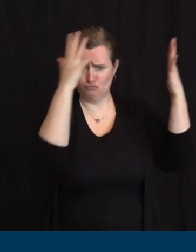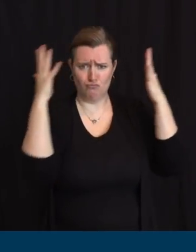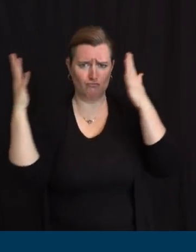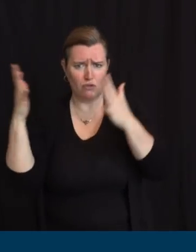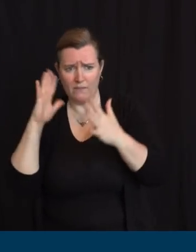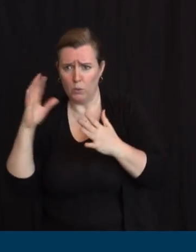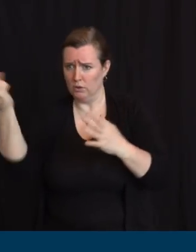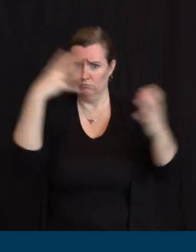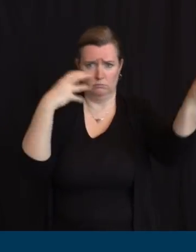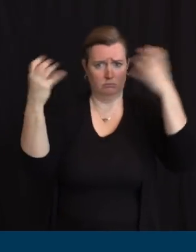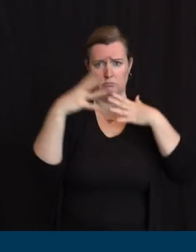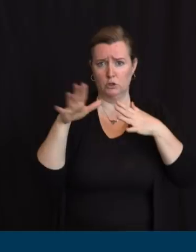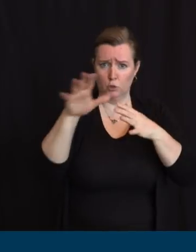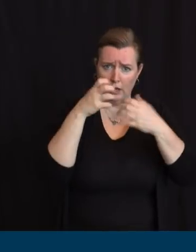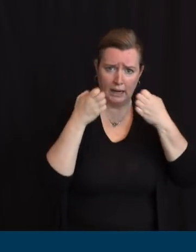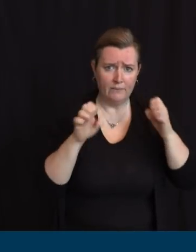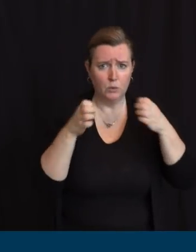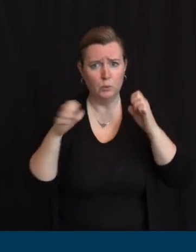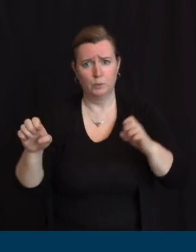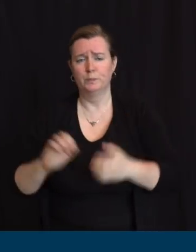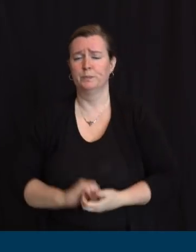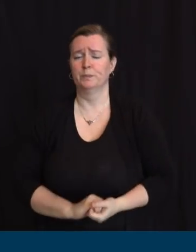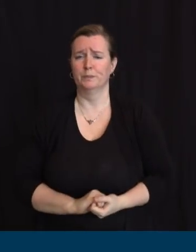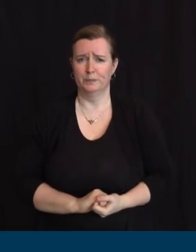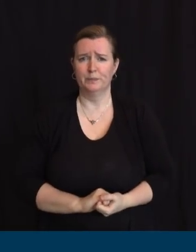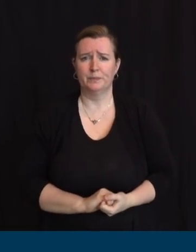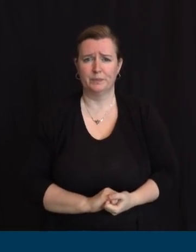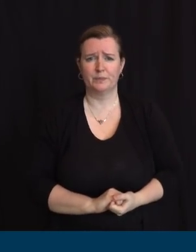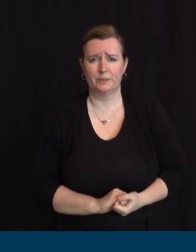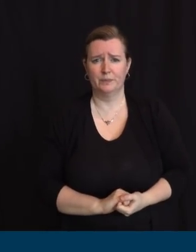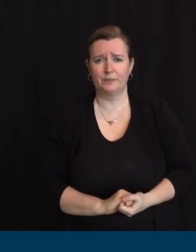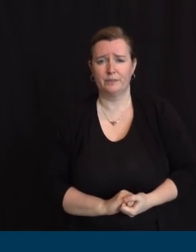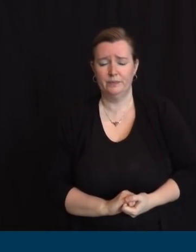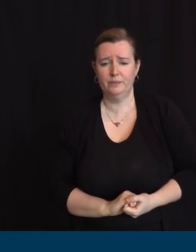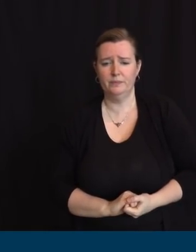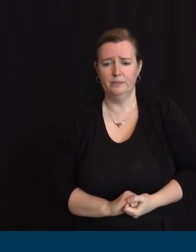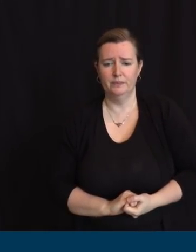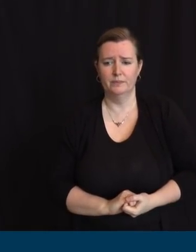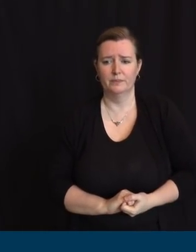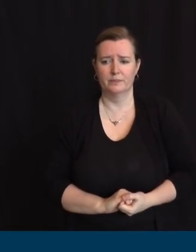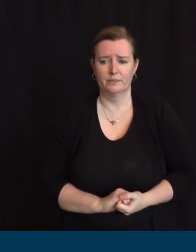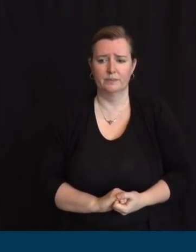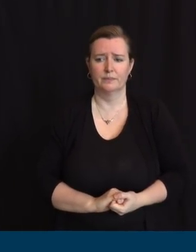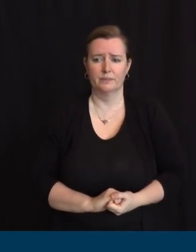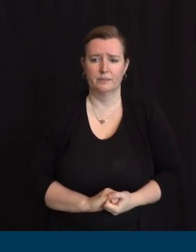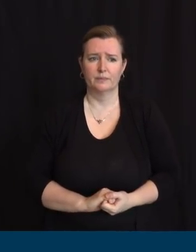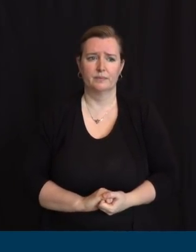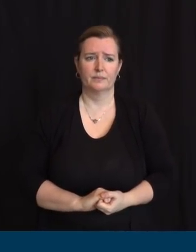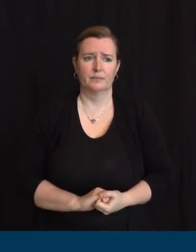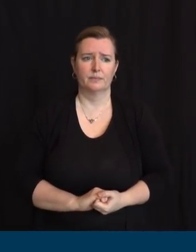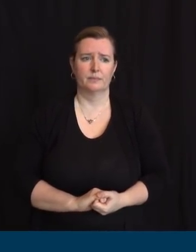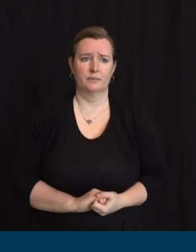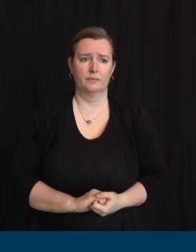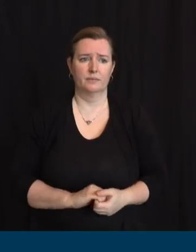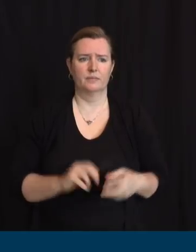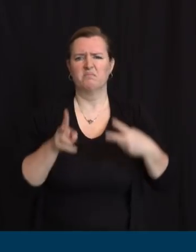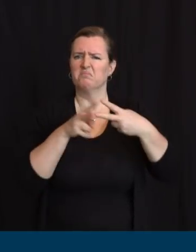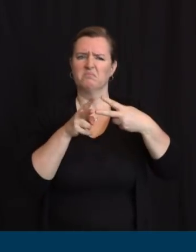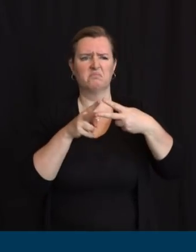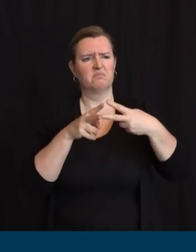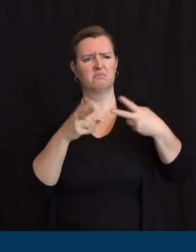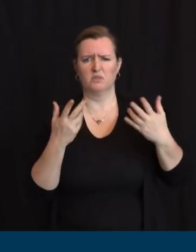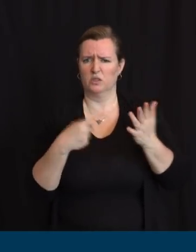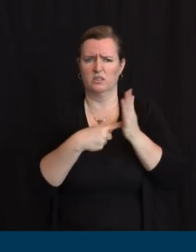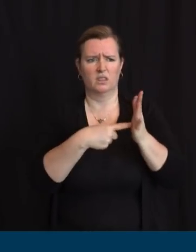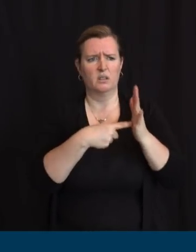together. Again, these examples remind us that we are, indeed, all in this together. It isn't up